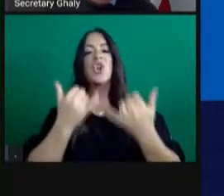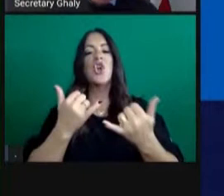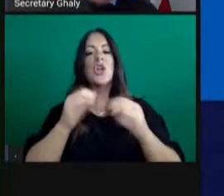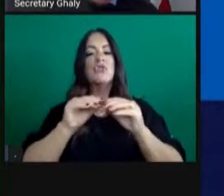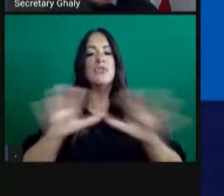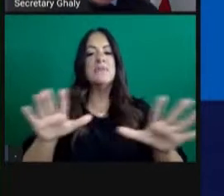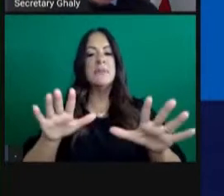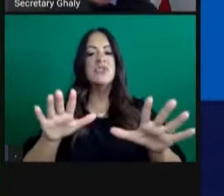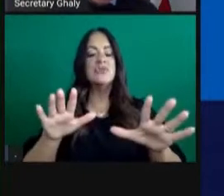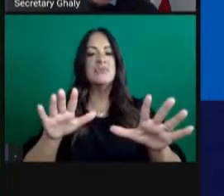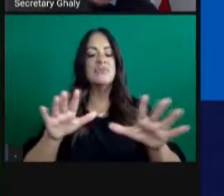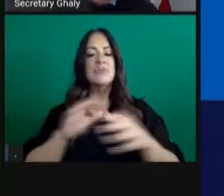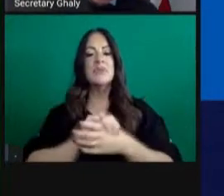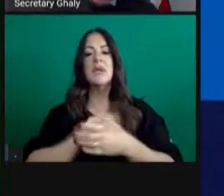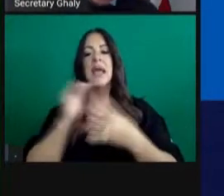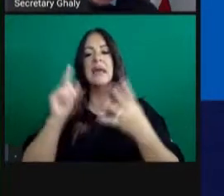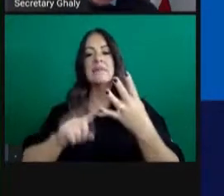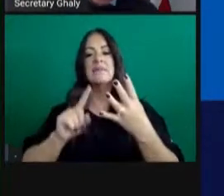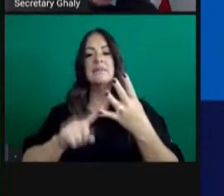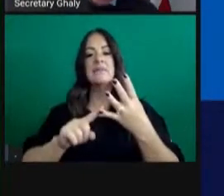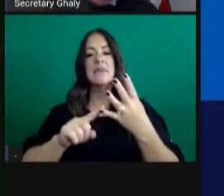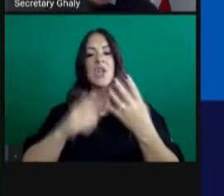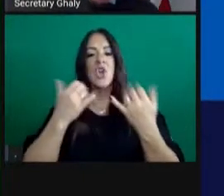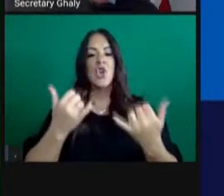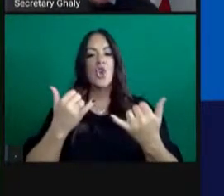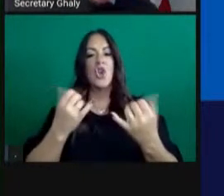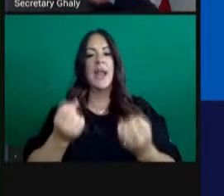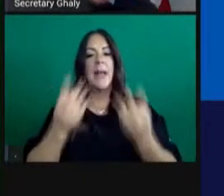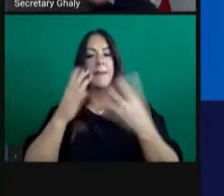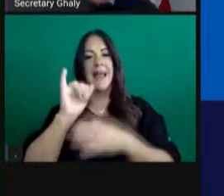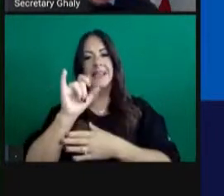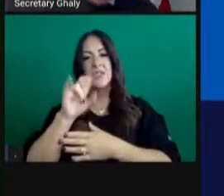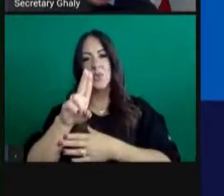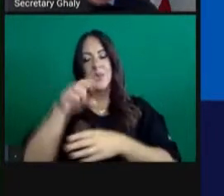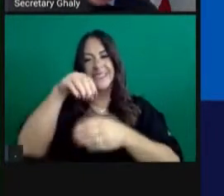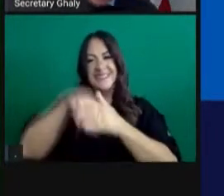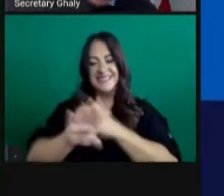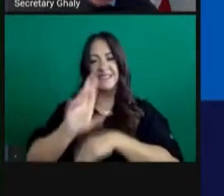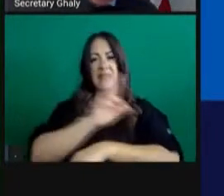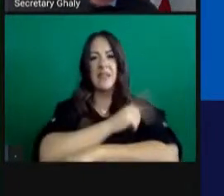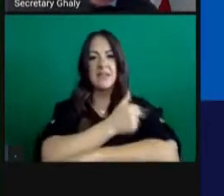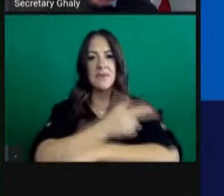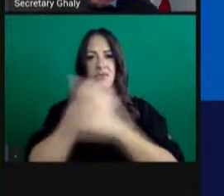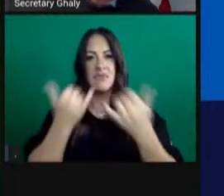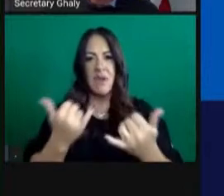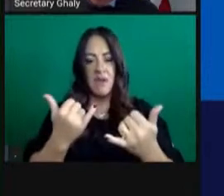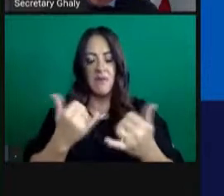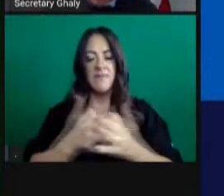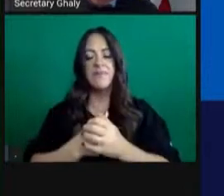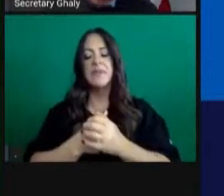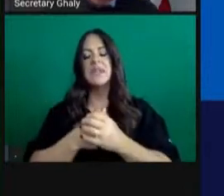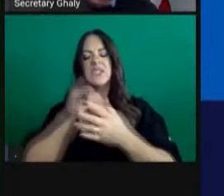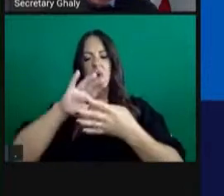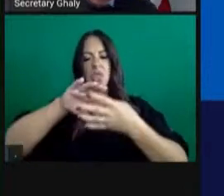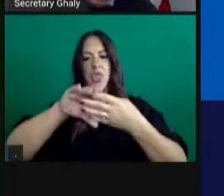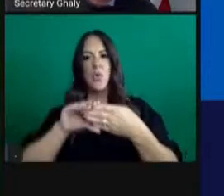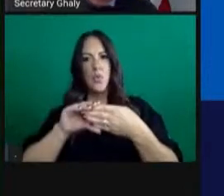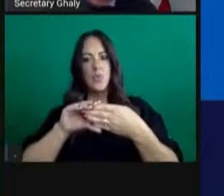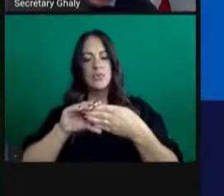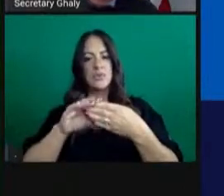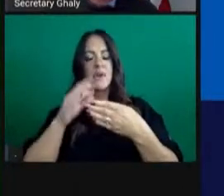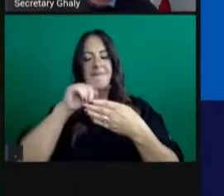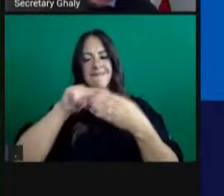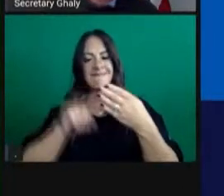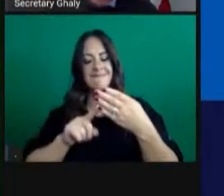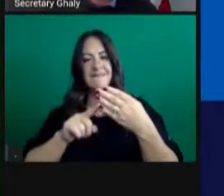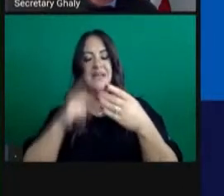fourth is a current rate of ICU admission. These four factors come together, and certainly I'll just walk through a